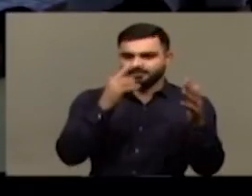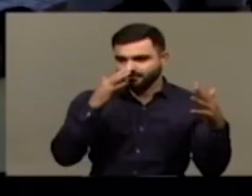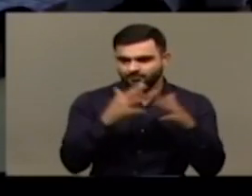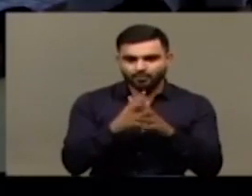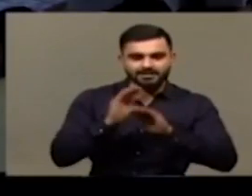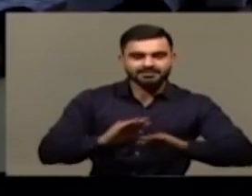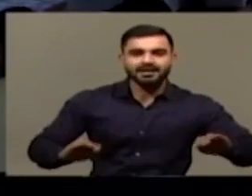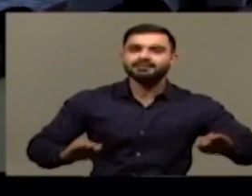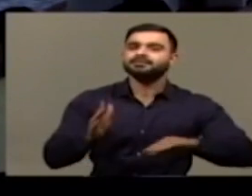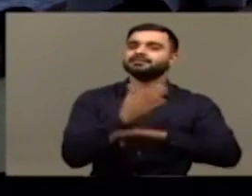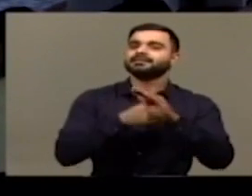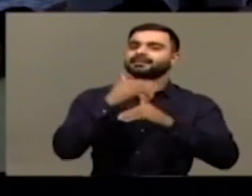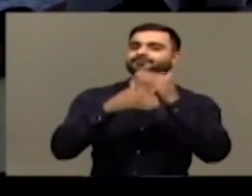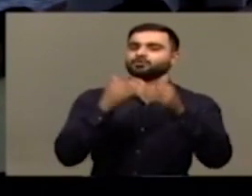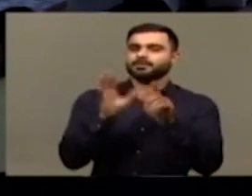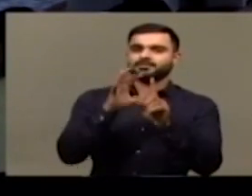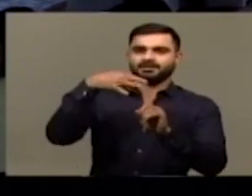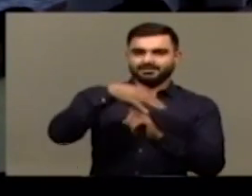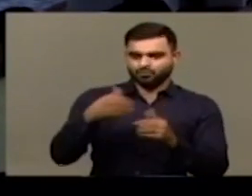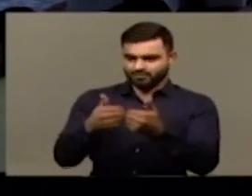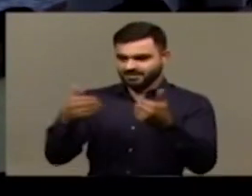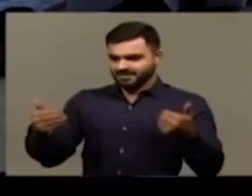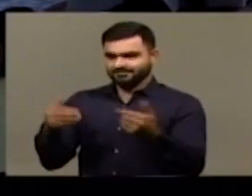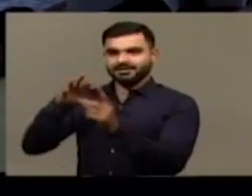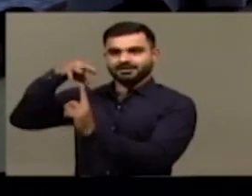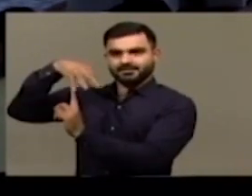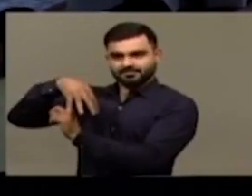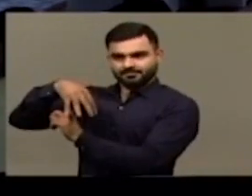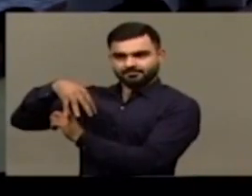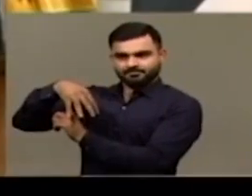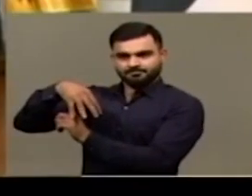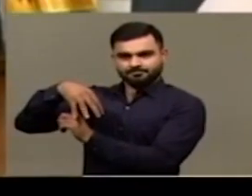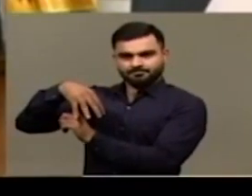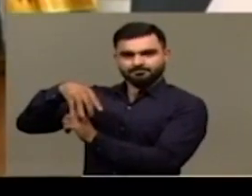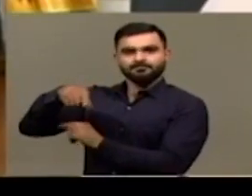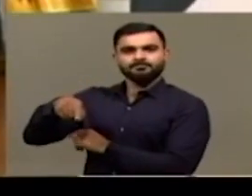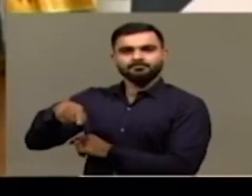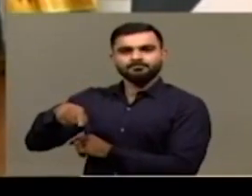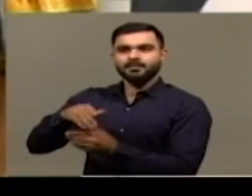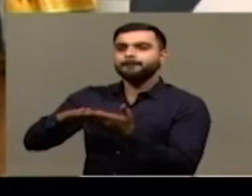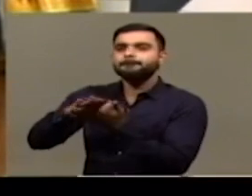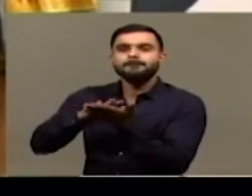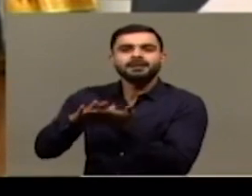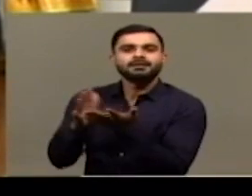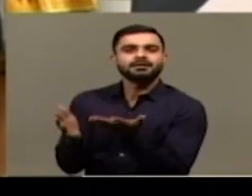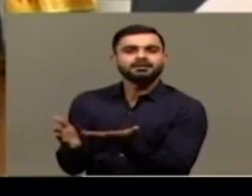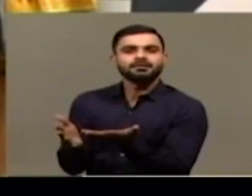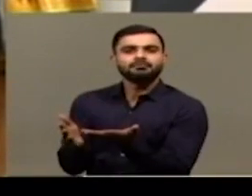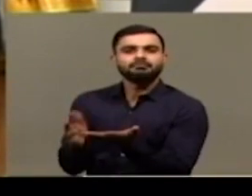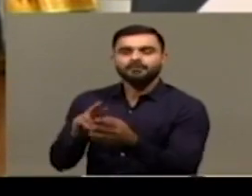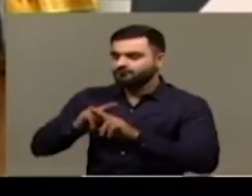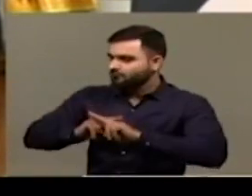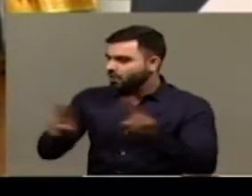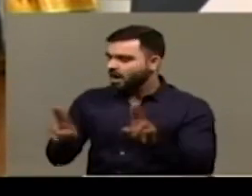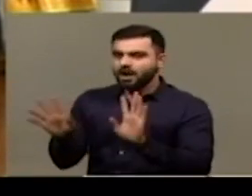you know, we have few basically, not completely, but we are connected to the disabled section as well in